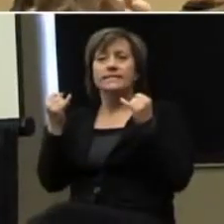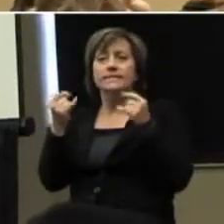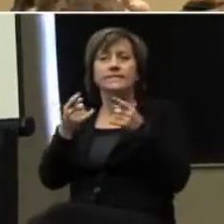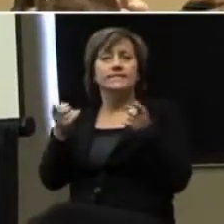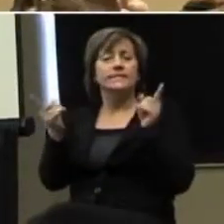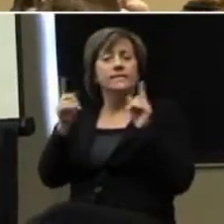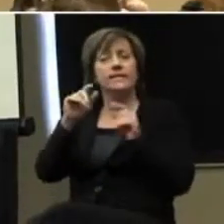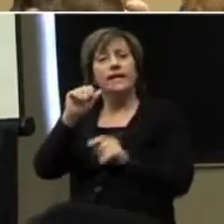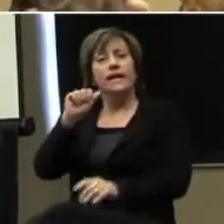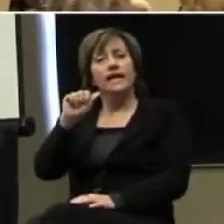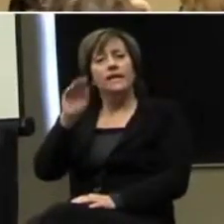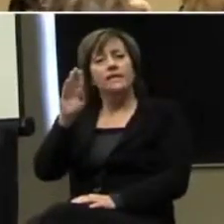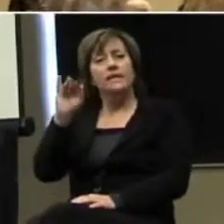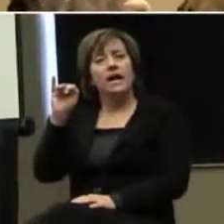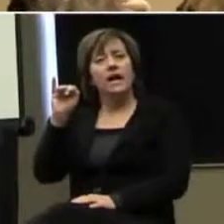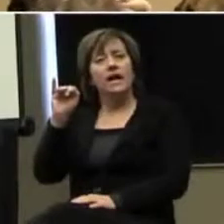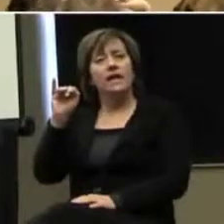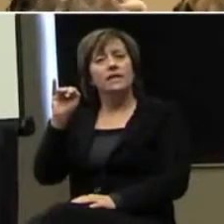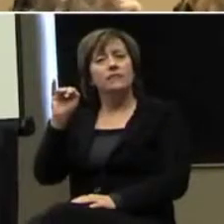No, ABI strategies?